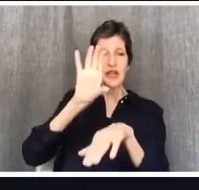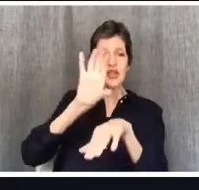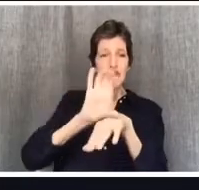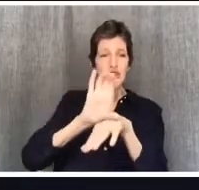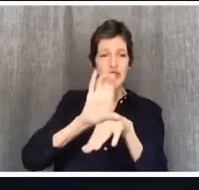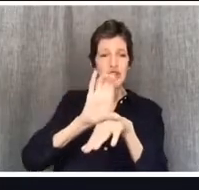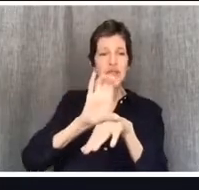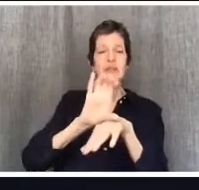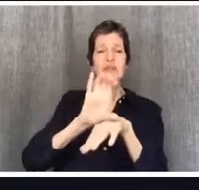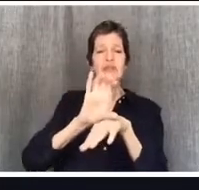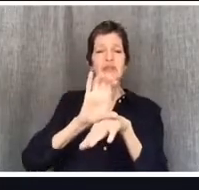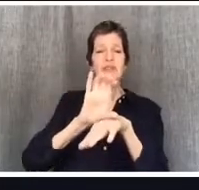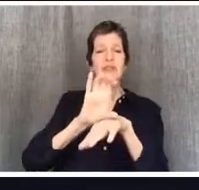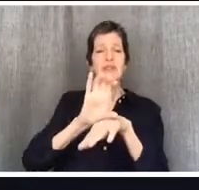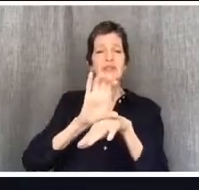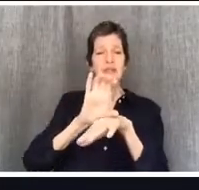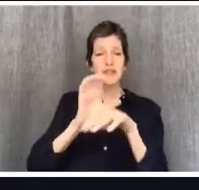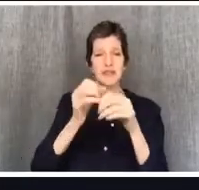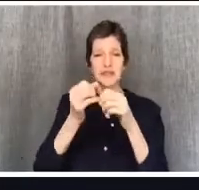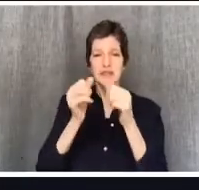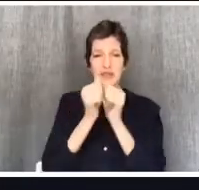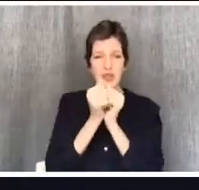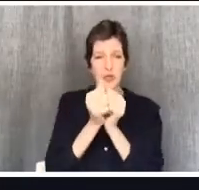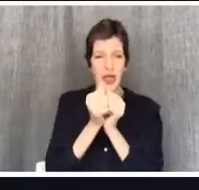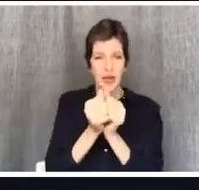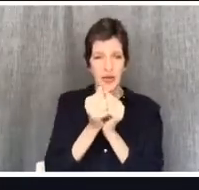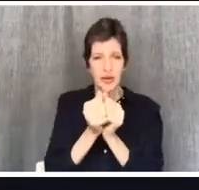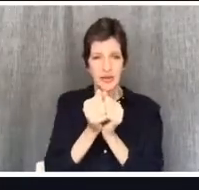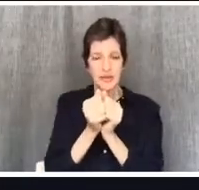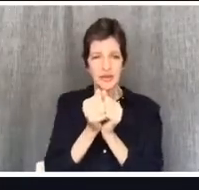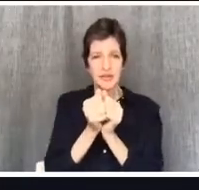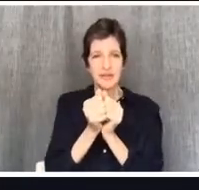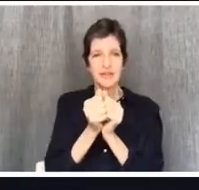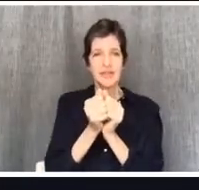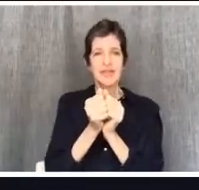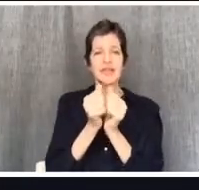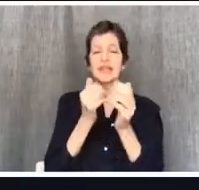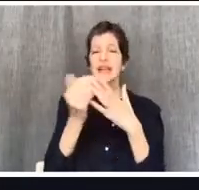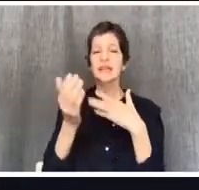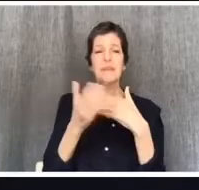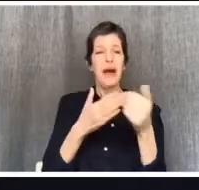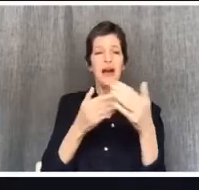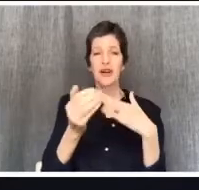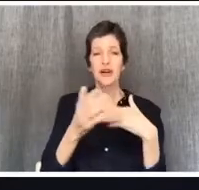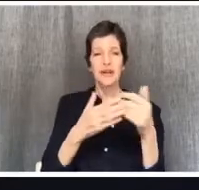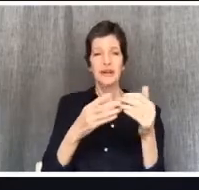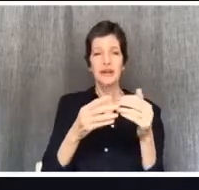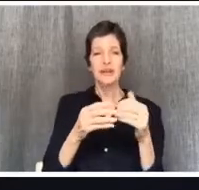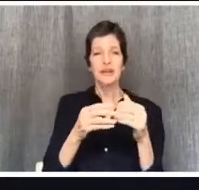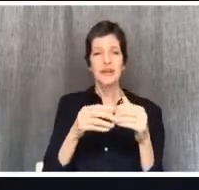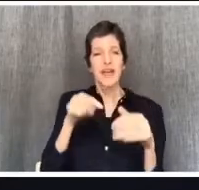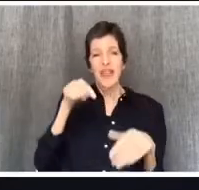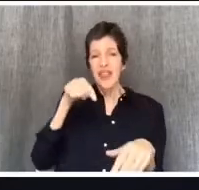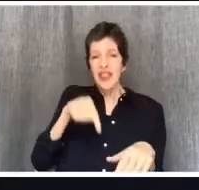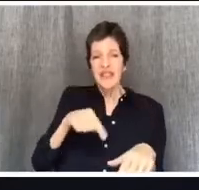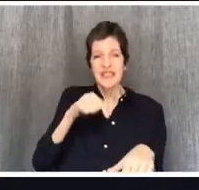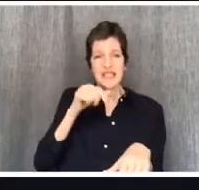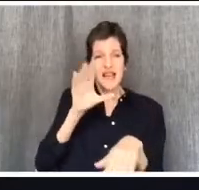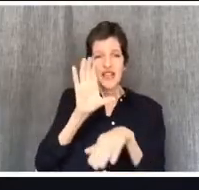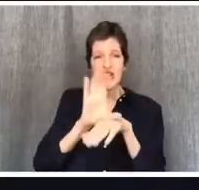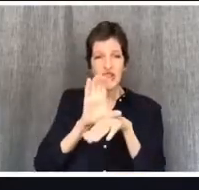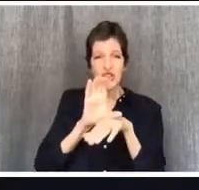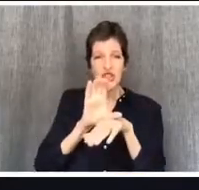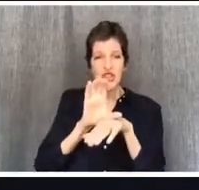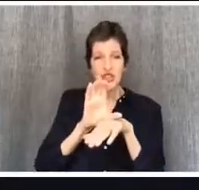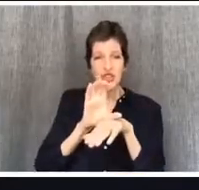will be able to do that again, no matter how long this period lasts. This is not going to beat the church. The black plague didn't beat the